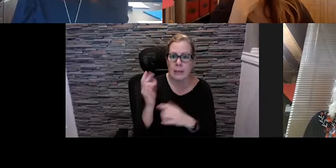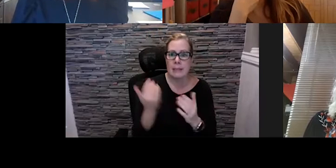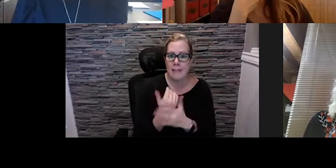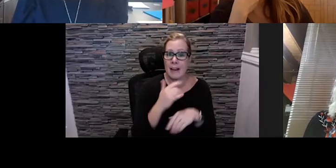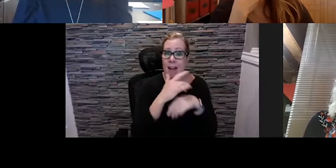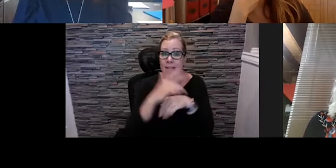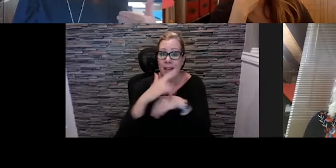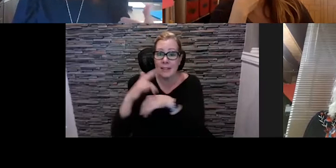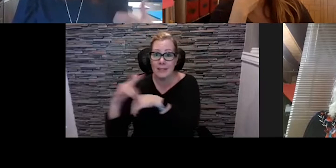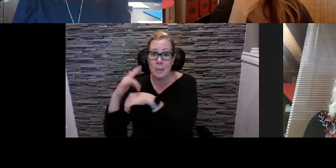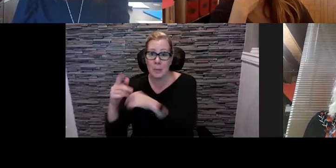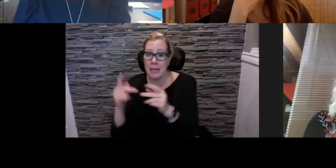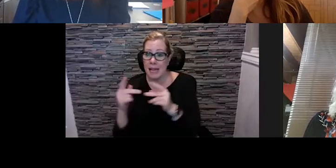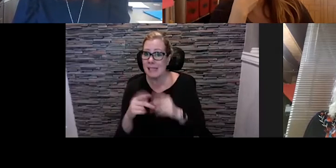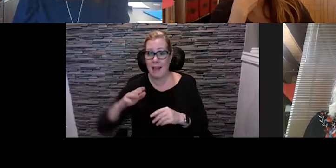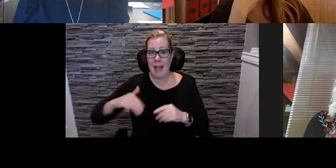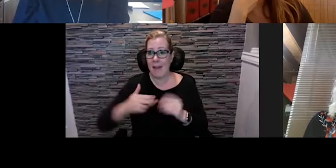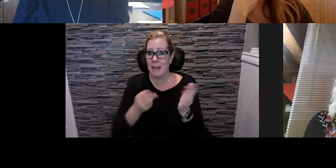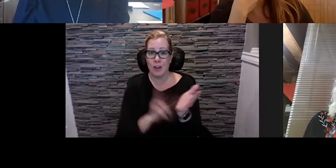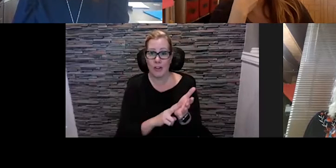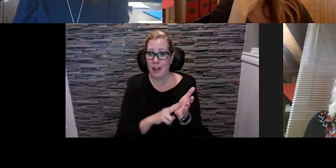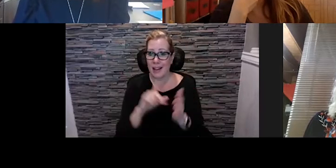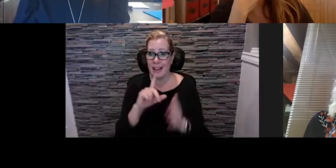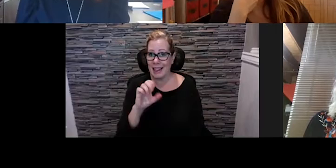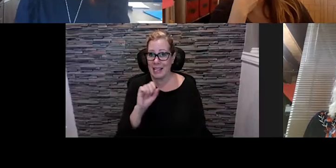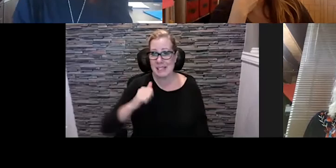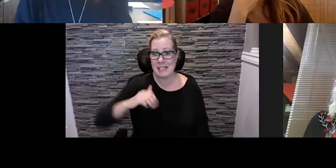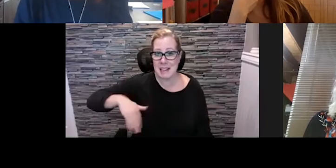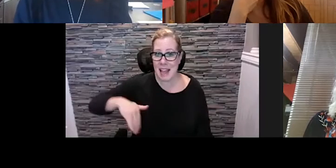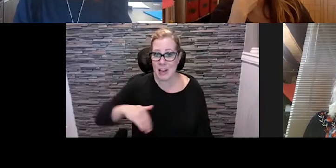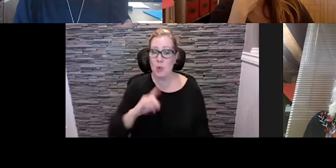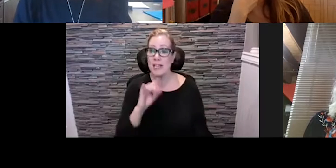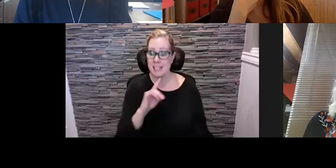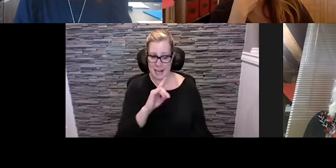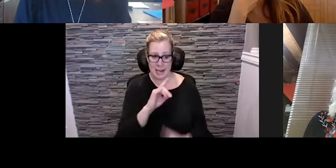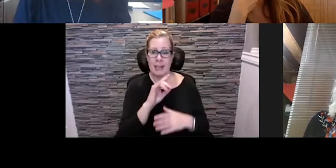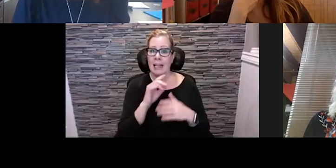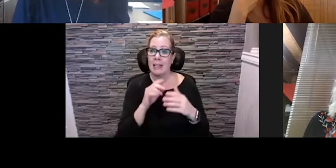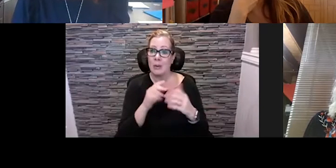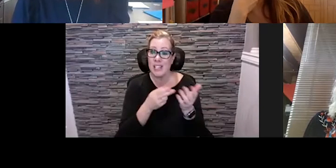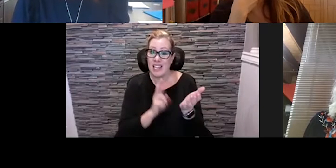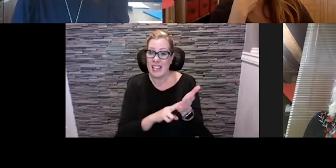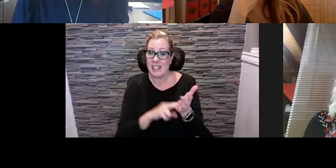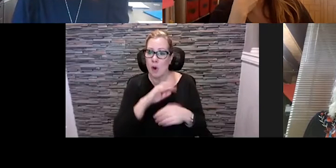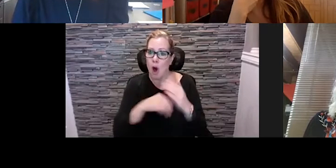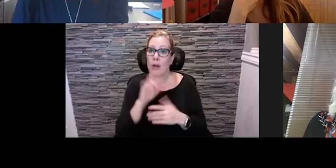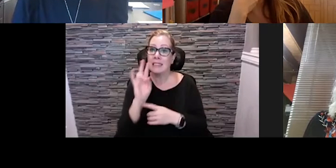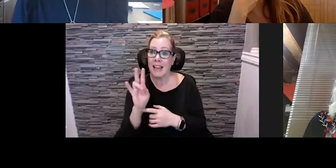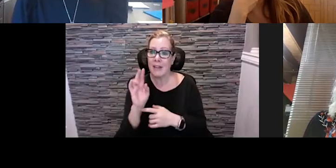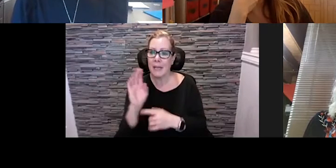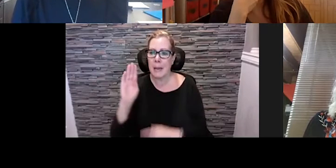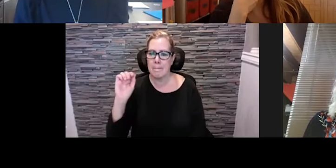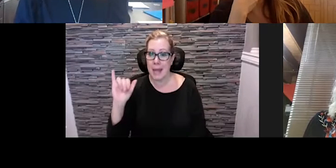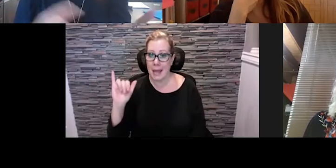they hadn't been leased yet there's some of them in Martaloop and other places, and we were able to lease all seven bays and at the time it was 50 people could gather